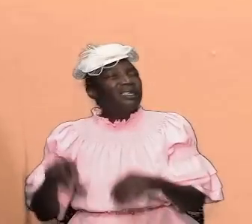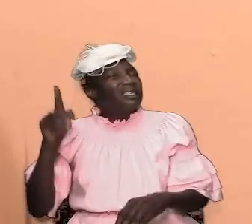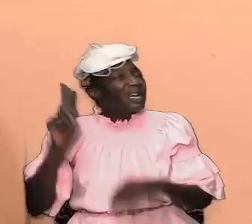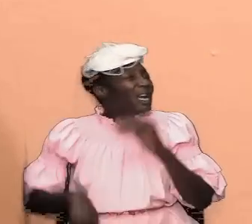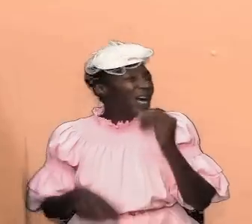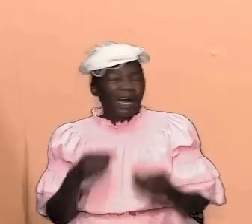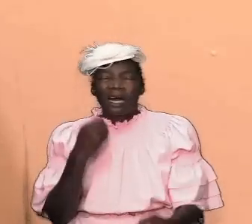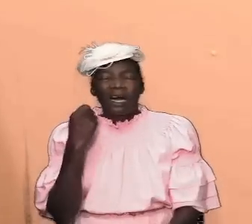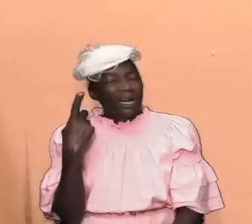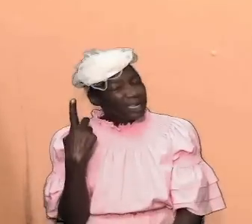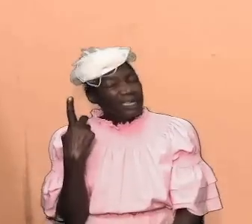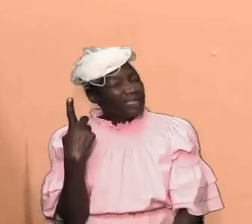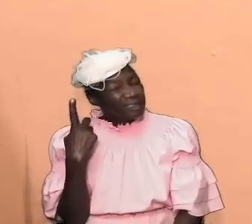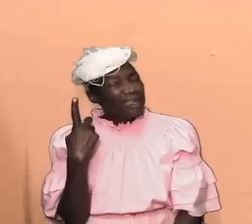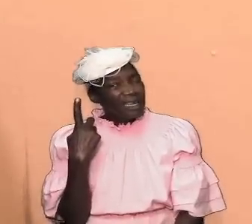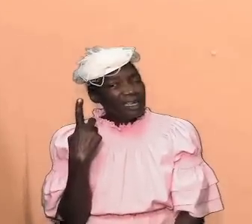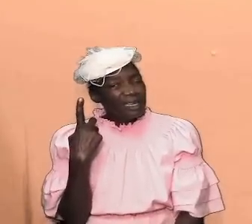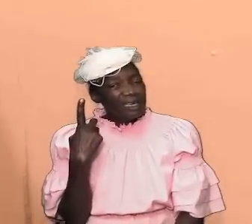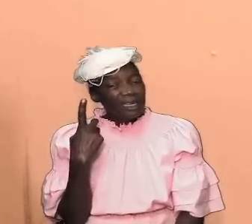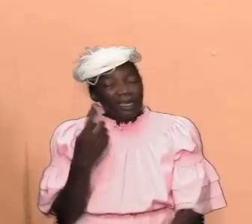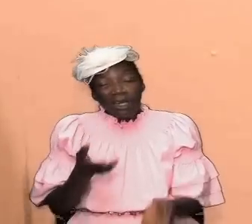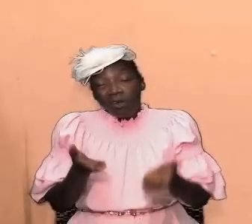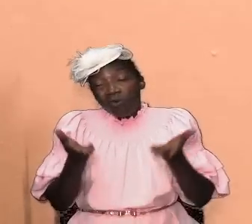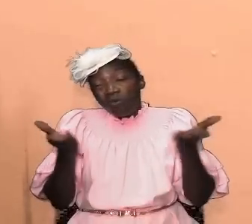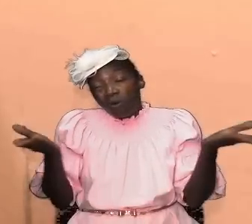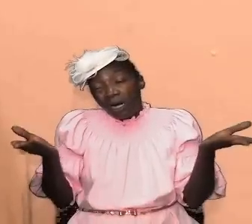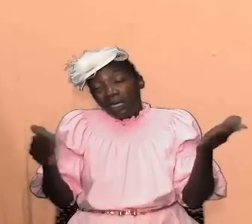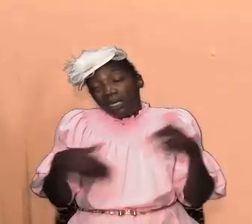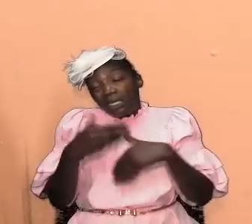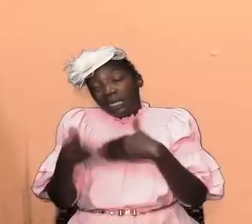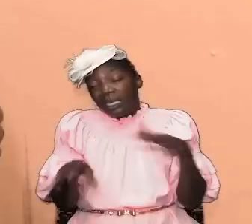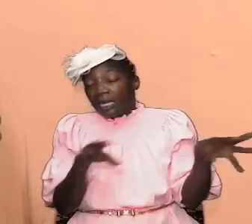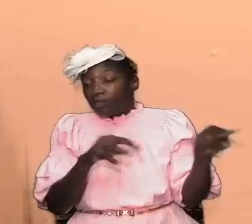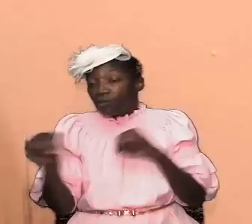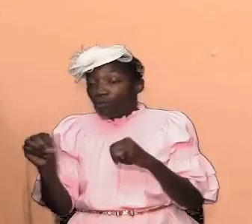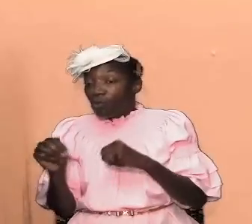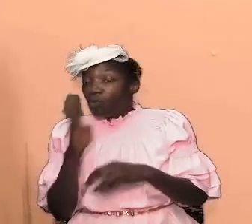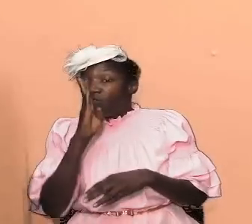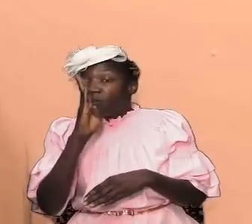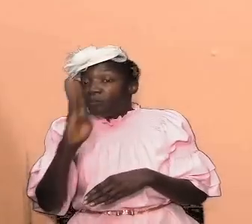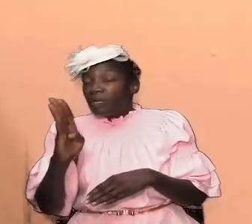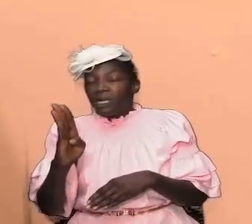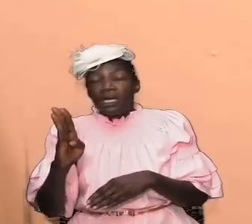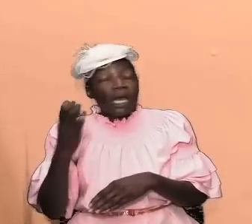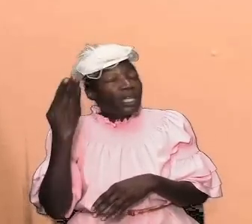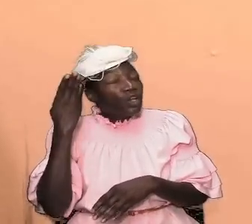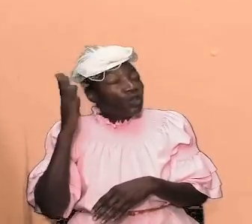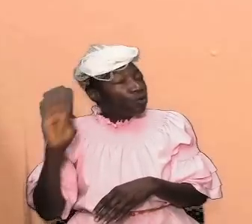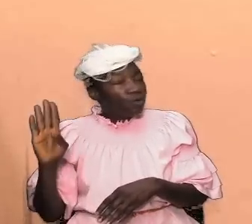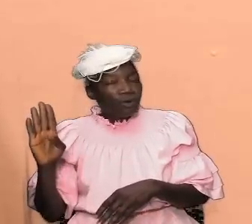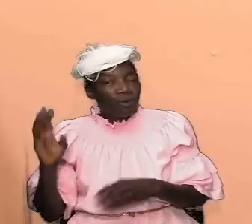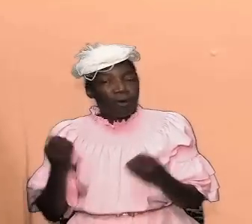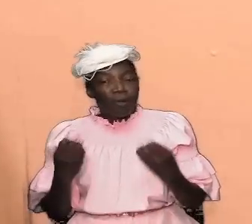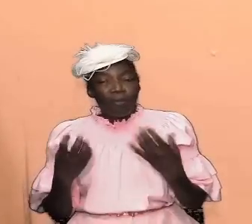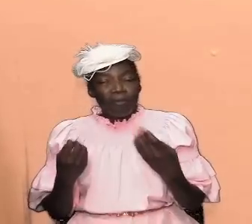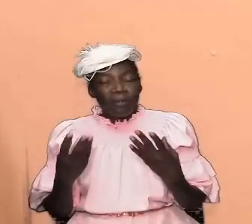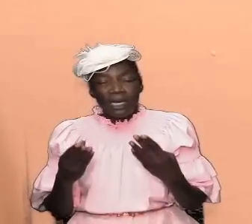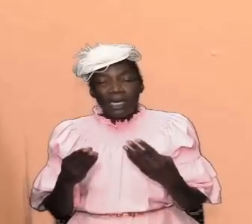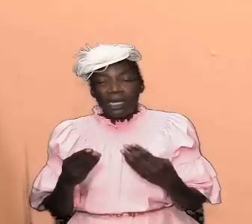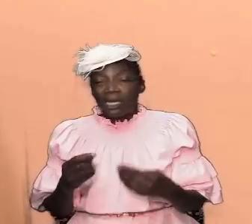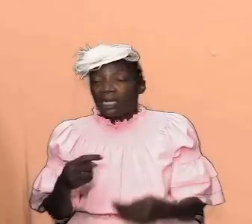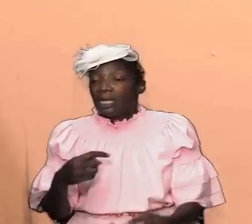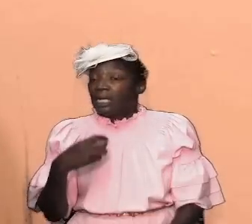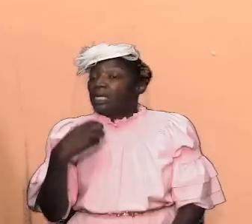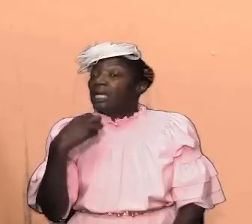project what the next move should be many of them have openly